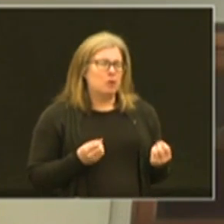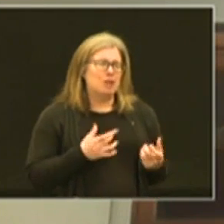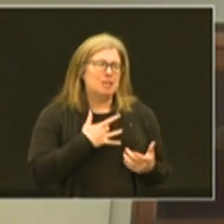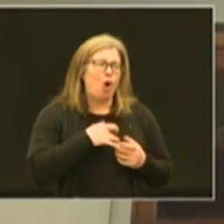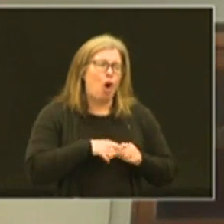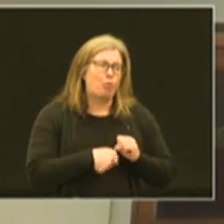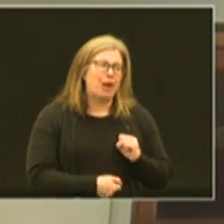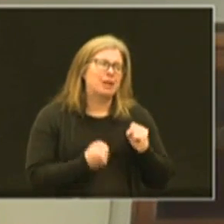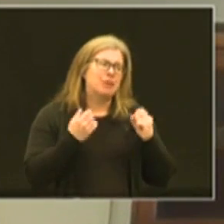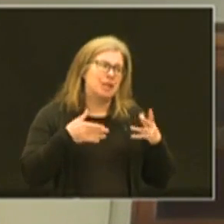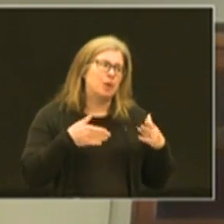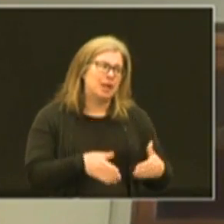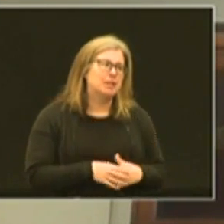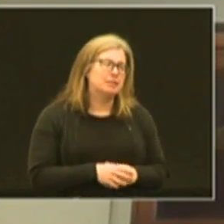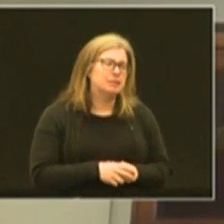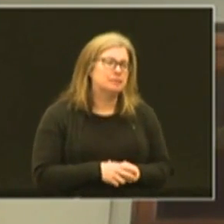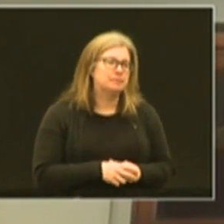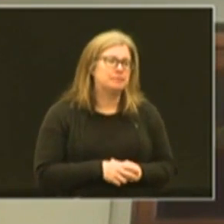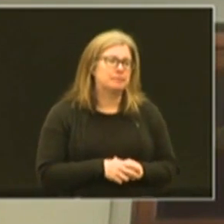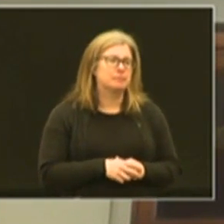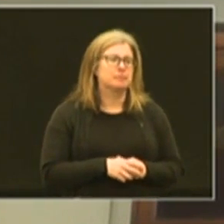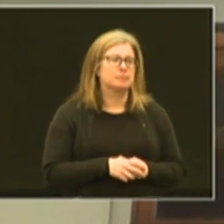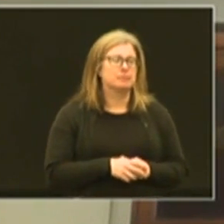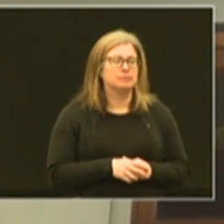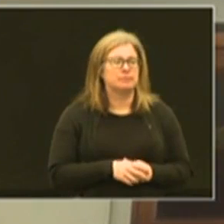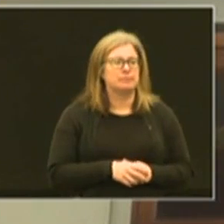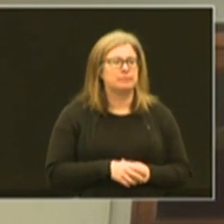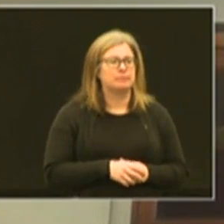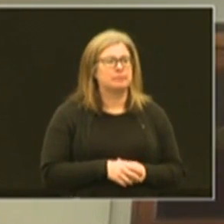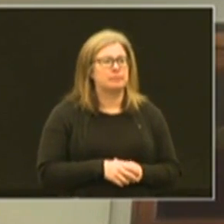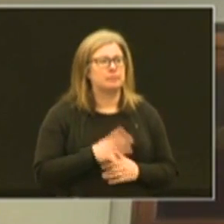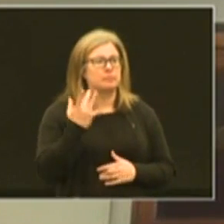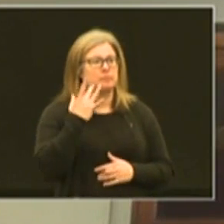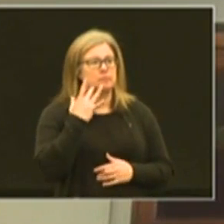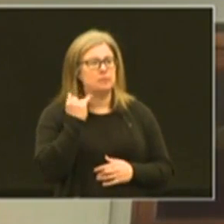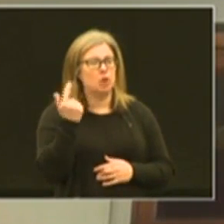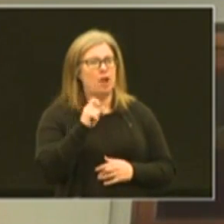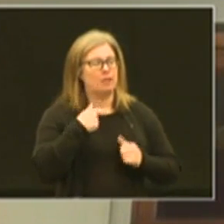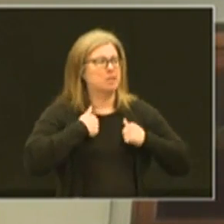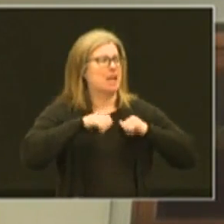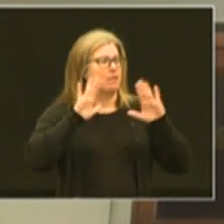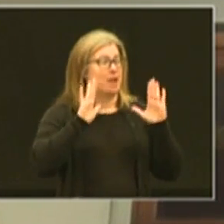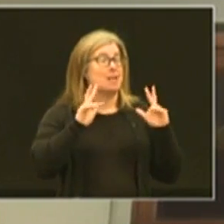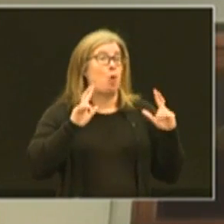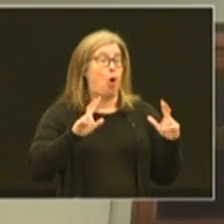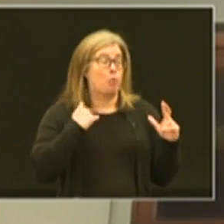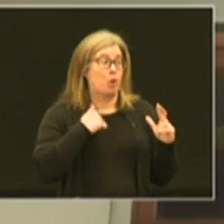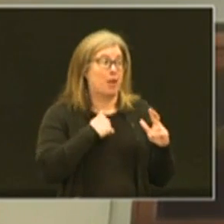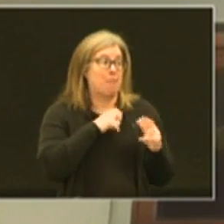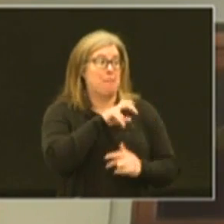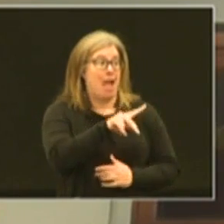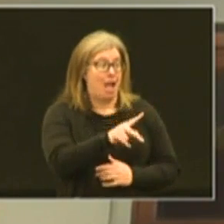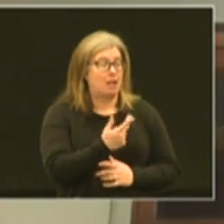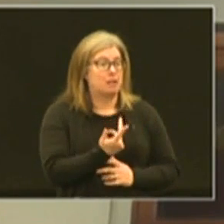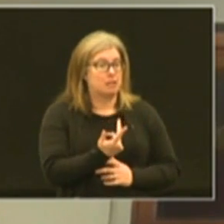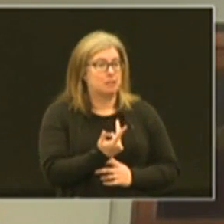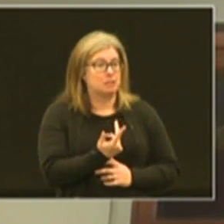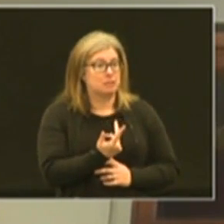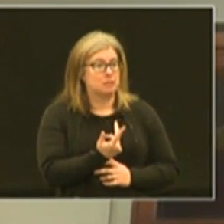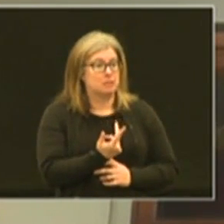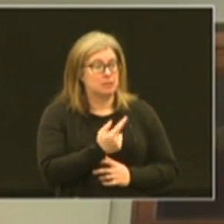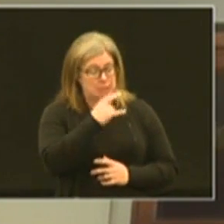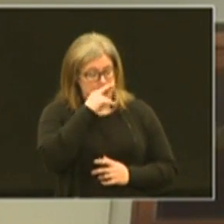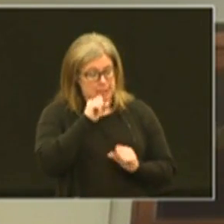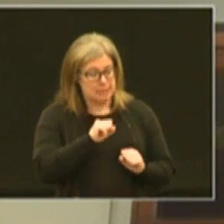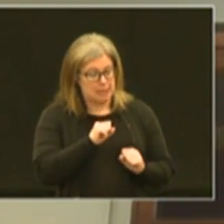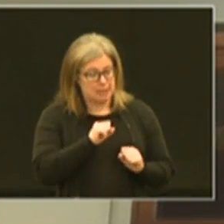it's heartbreaking in many ways um you know and we'll have all having to sacrifice i'm hoping we get back um and